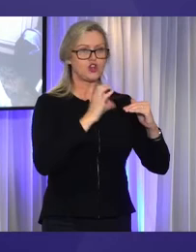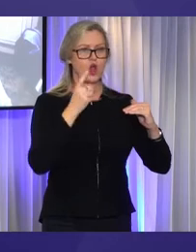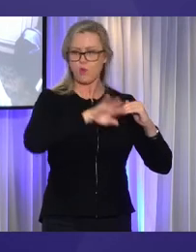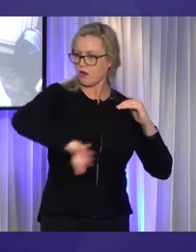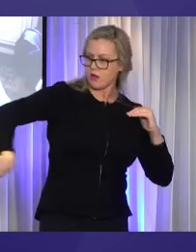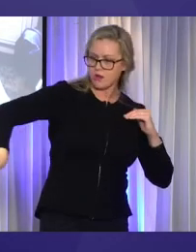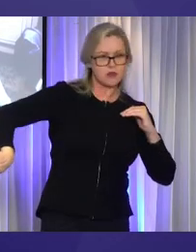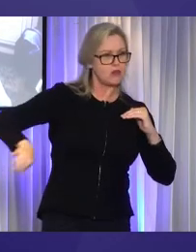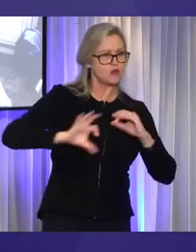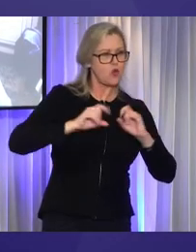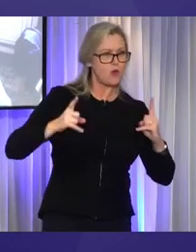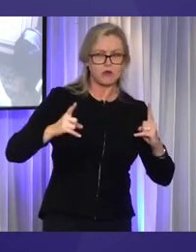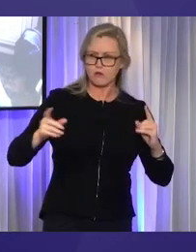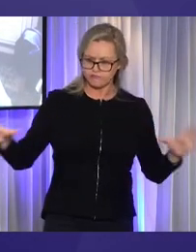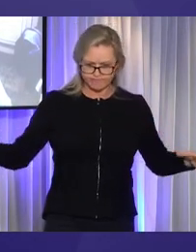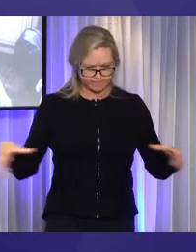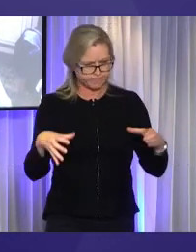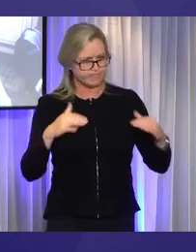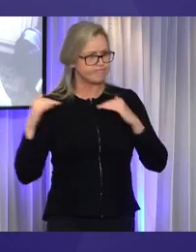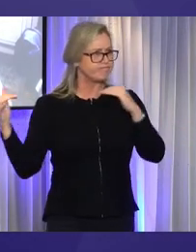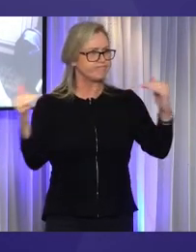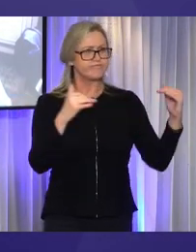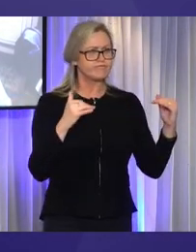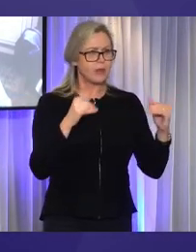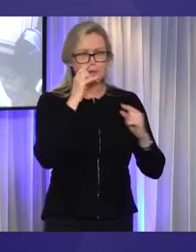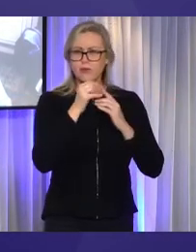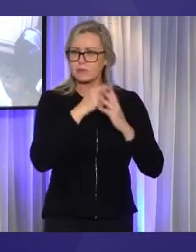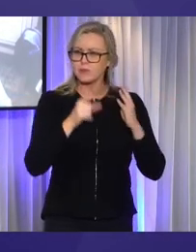with disability to participate as an equal to others.